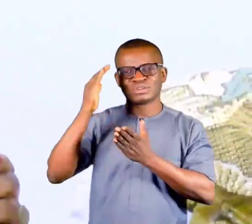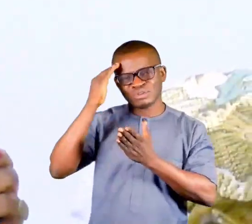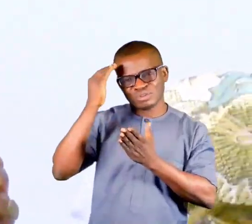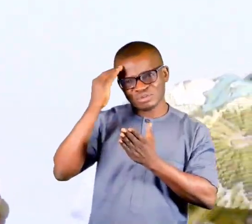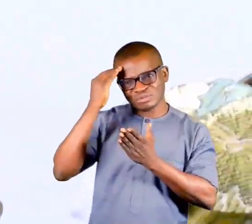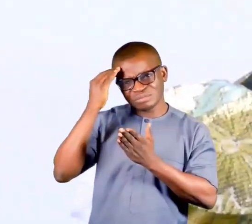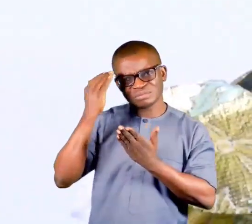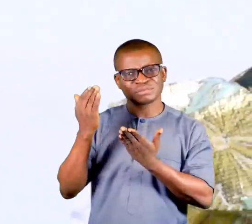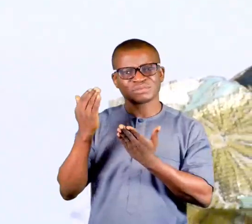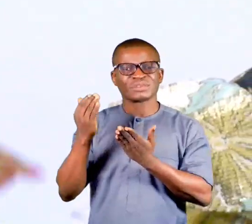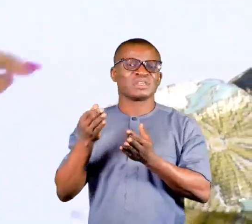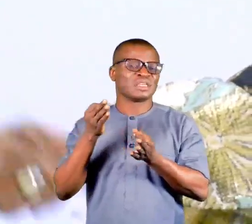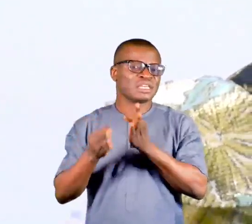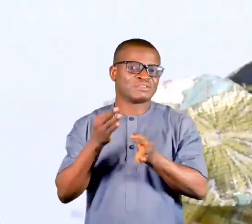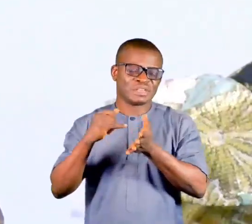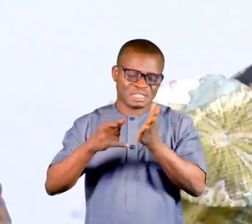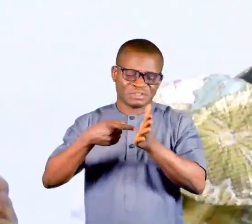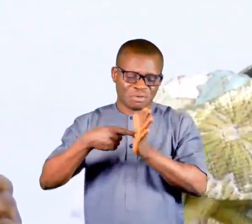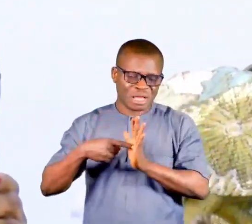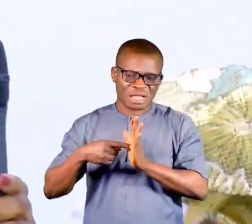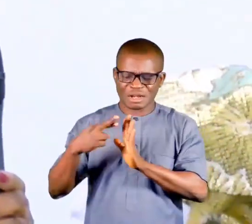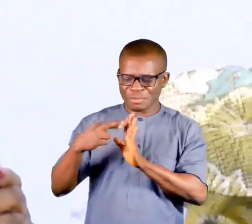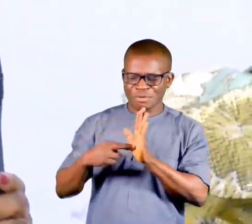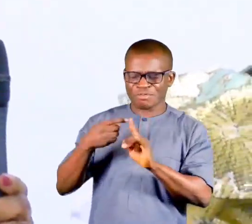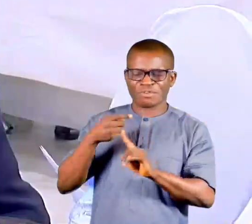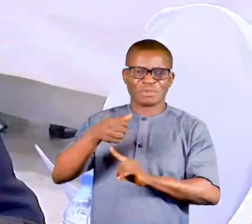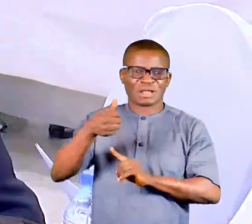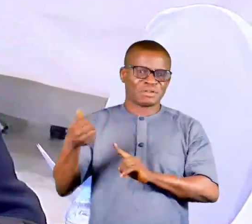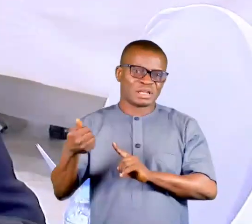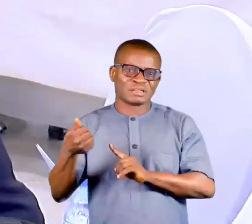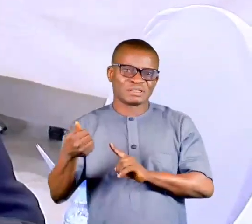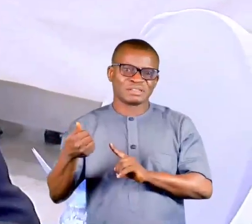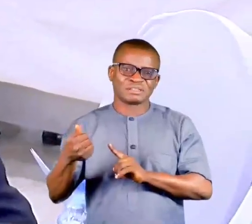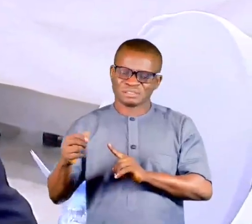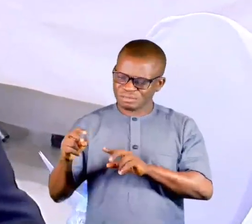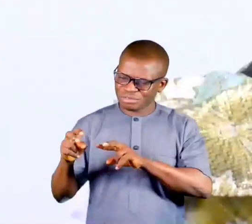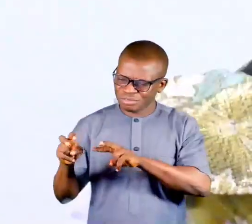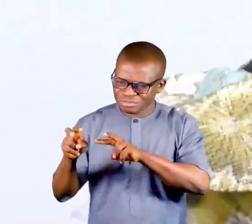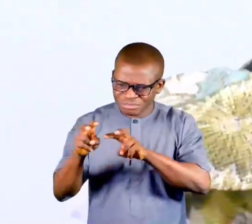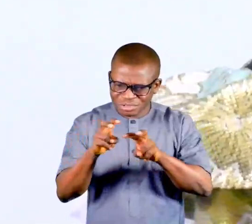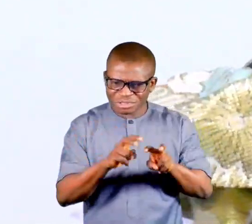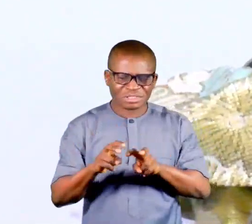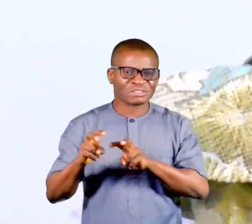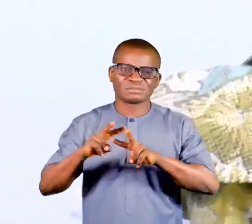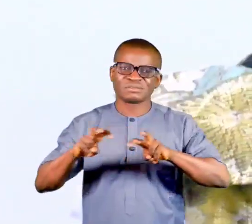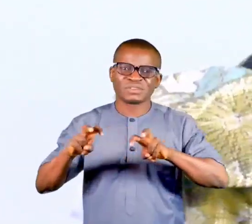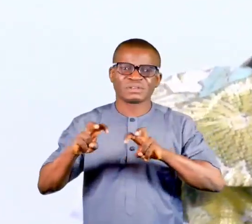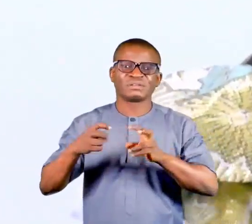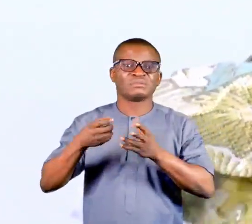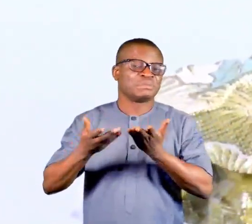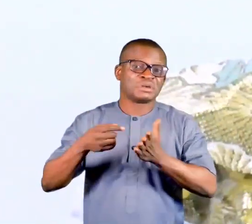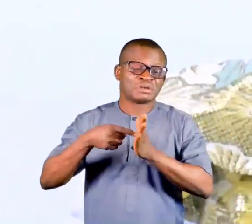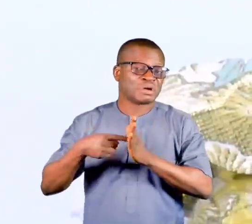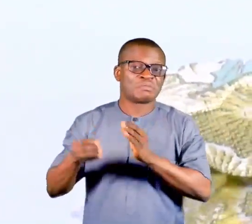succeeding for a go to court. If you require a report on a man that will make your case stronger, soldiers have been for an